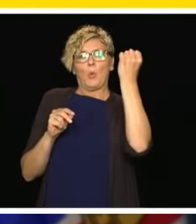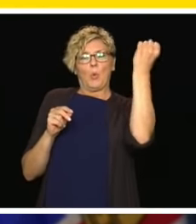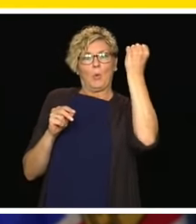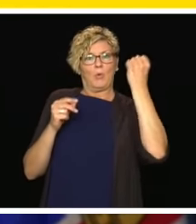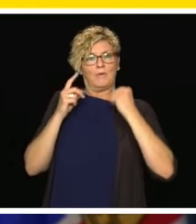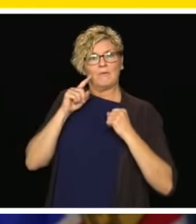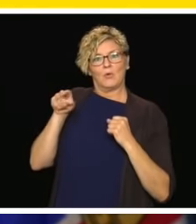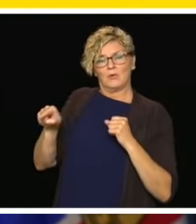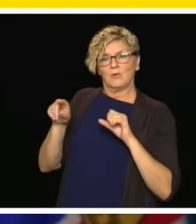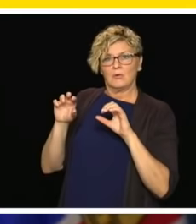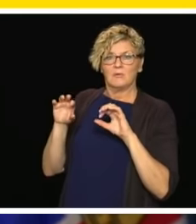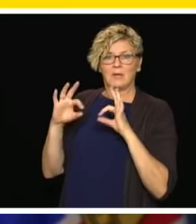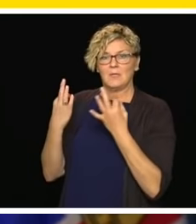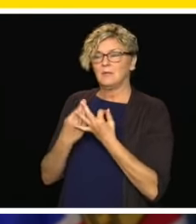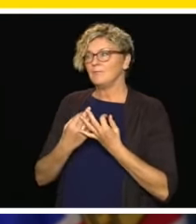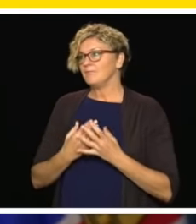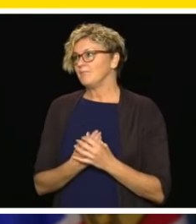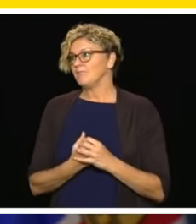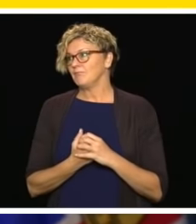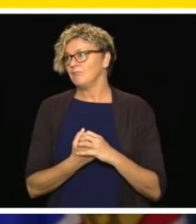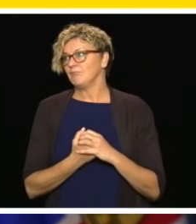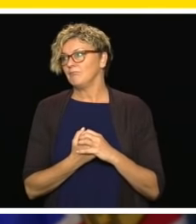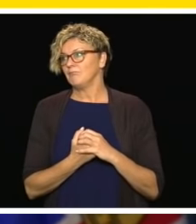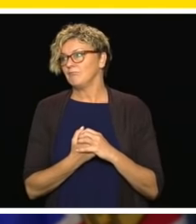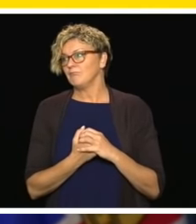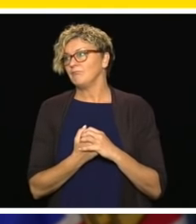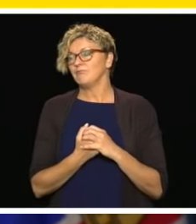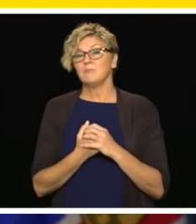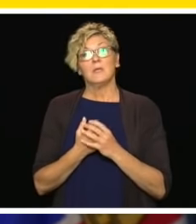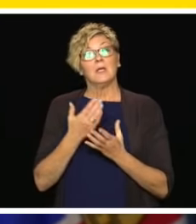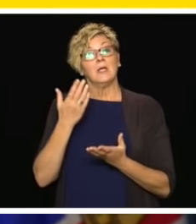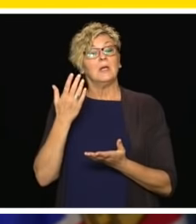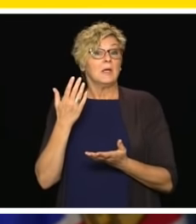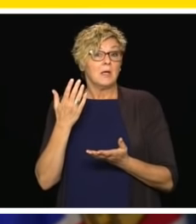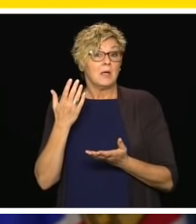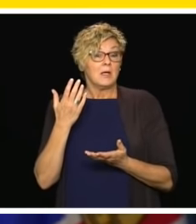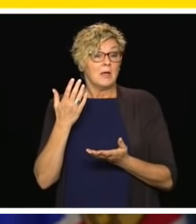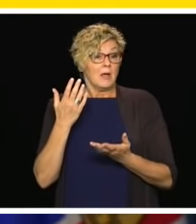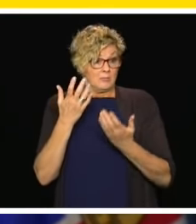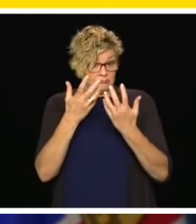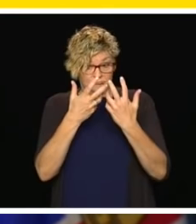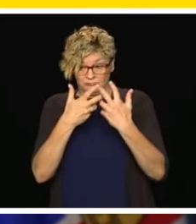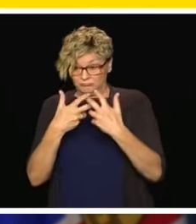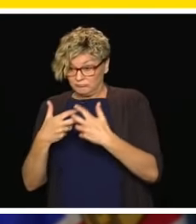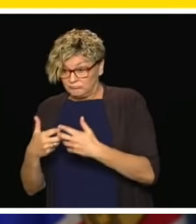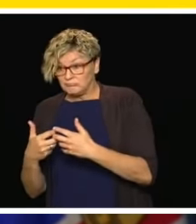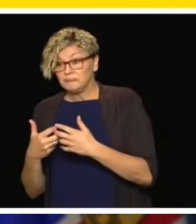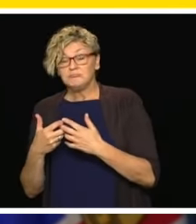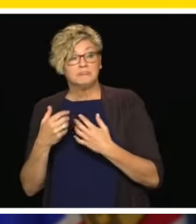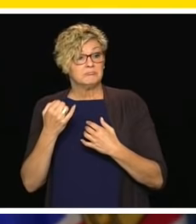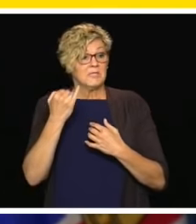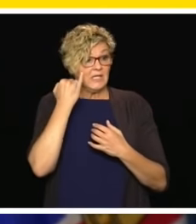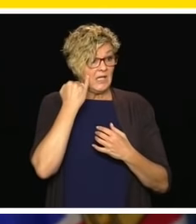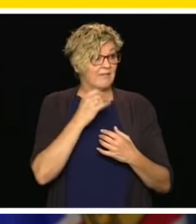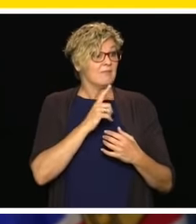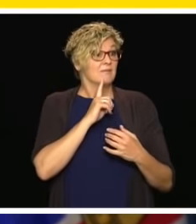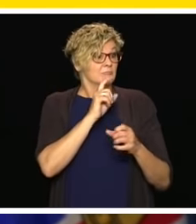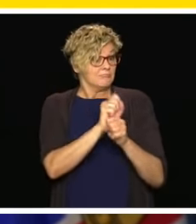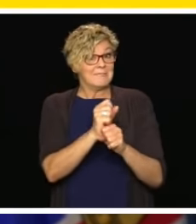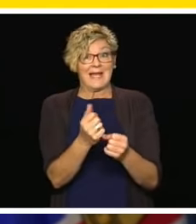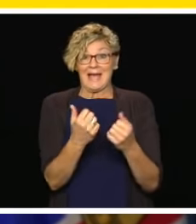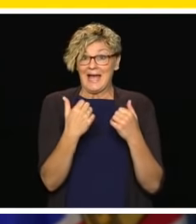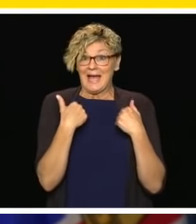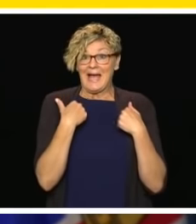of this COVID-19 response. And if it works for the centre, additional spaces can then be offered to their regular families,